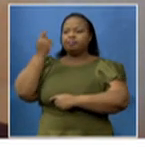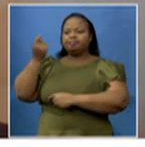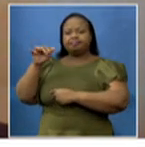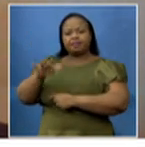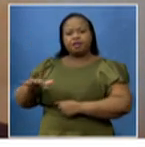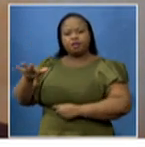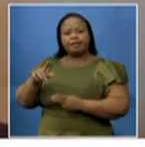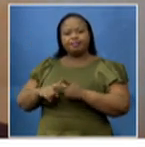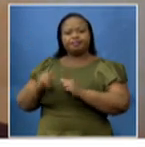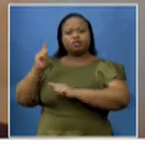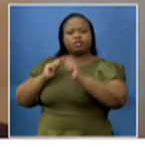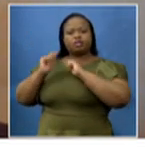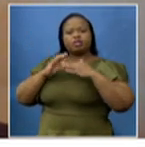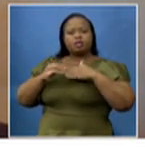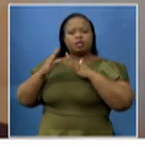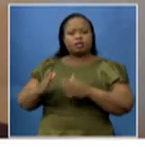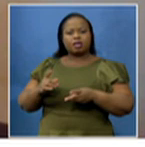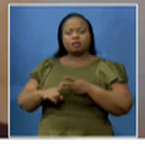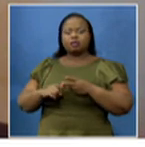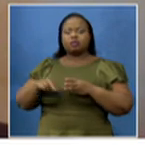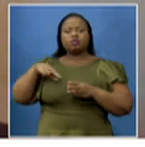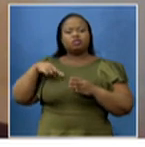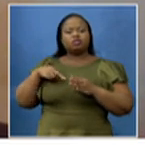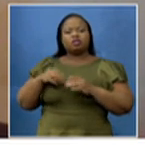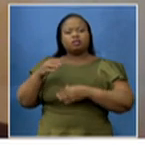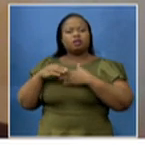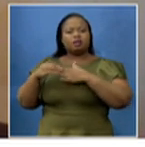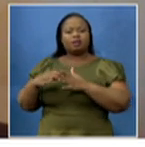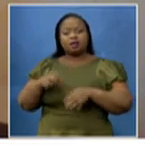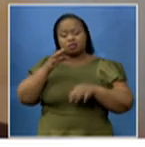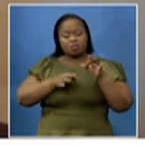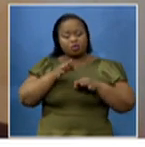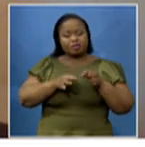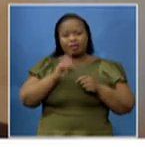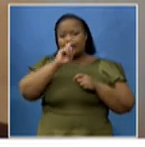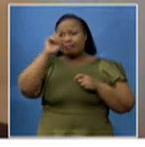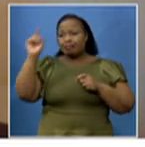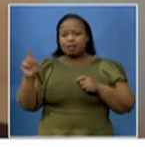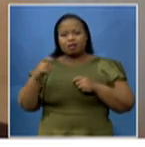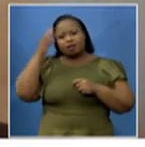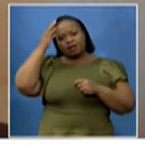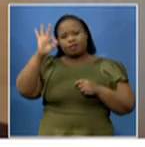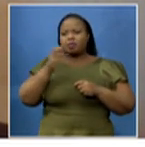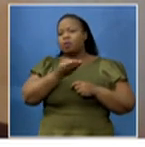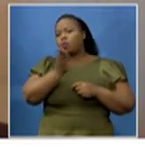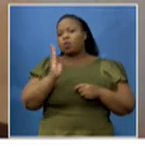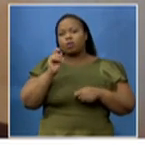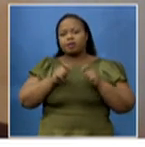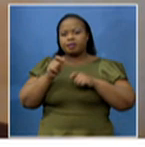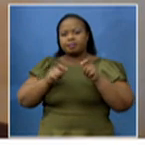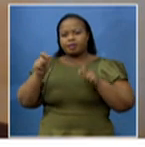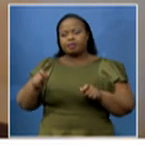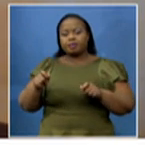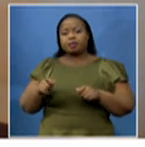traditional leaders, the religious leaders, political leaders, and government, everyone else. They have